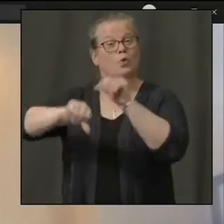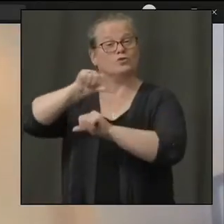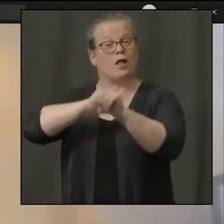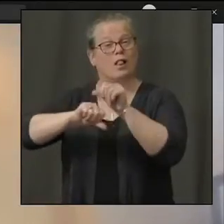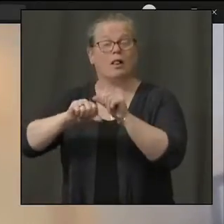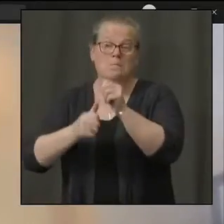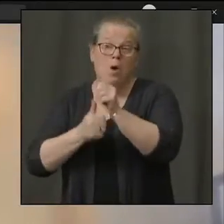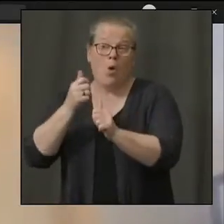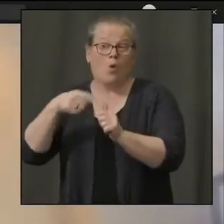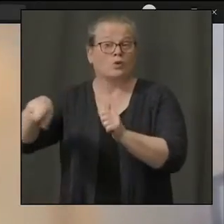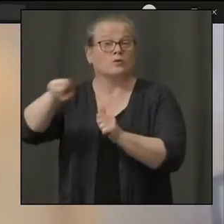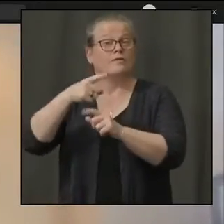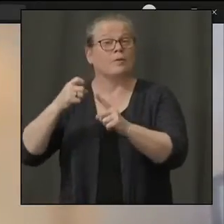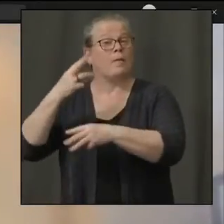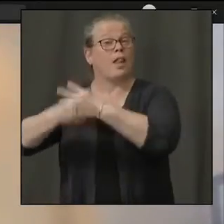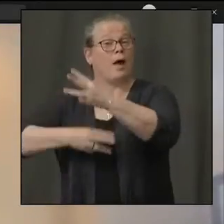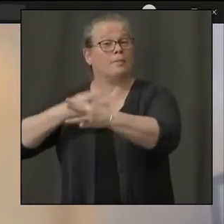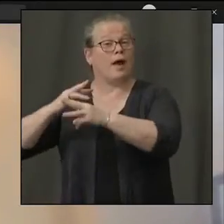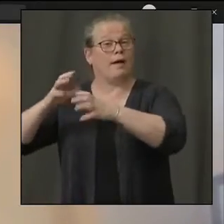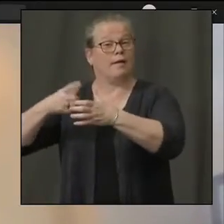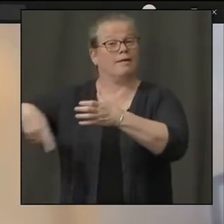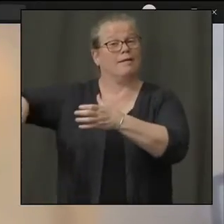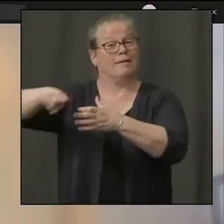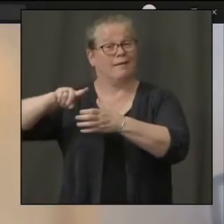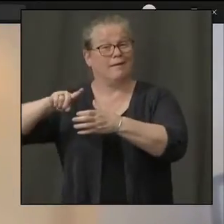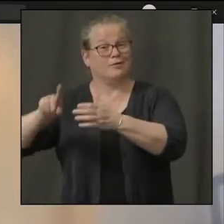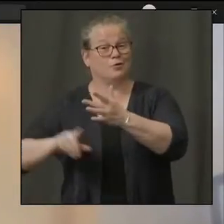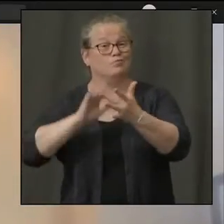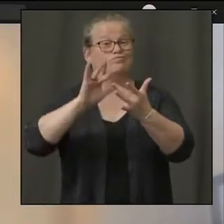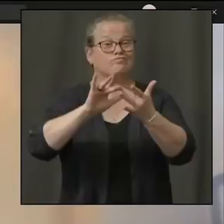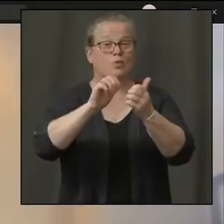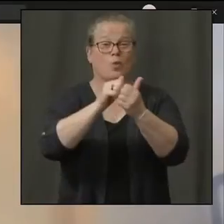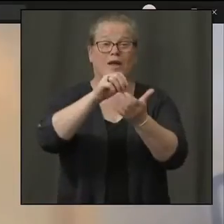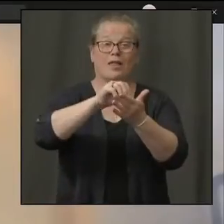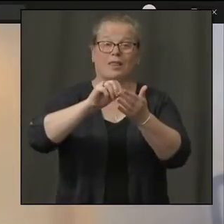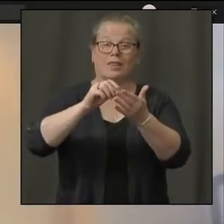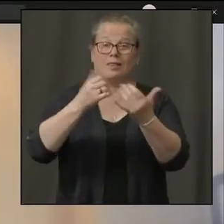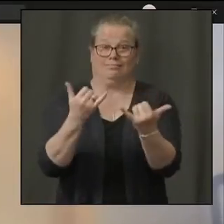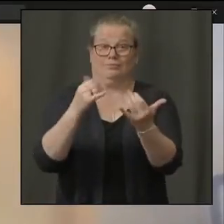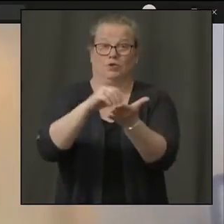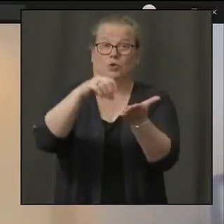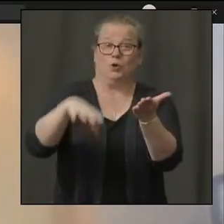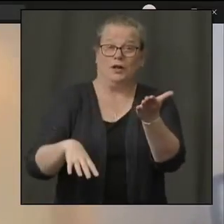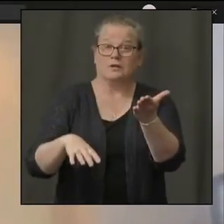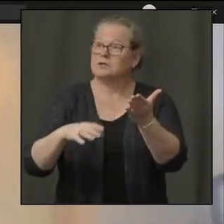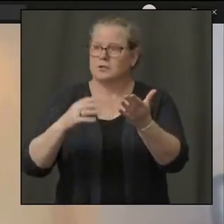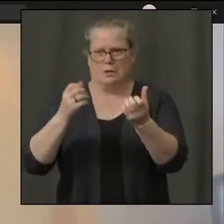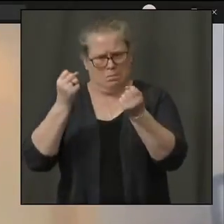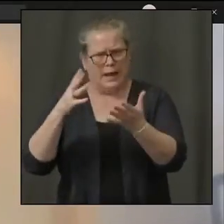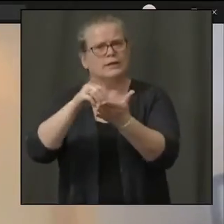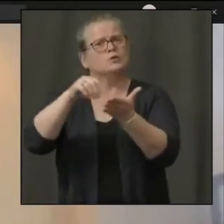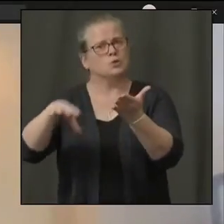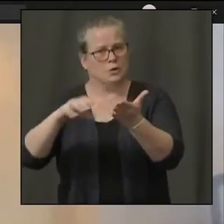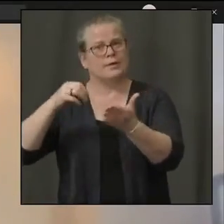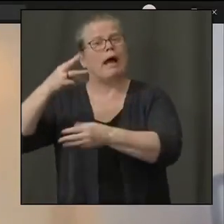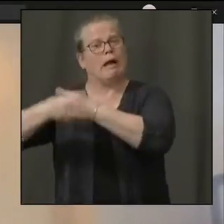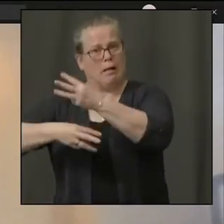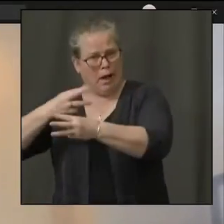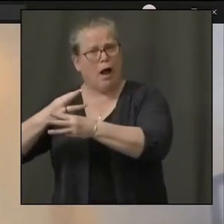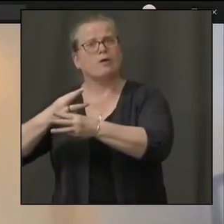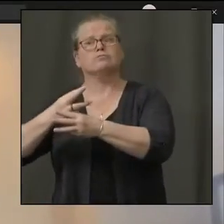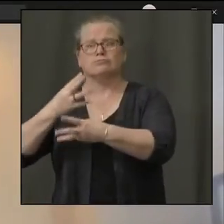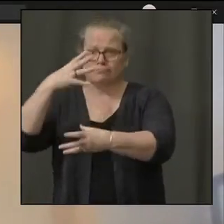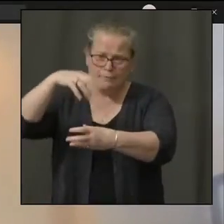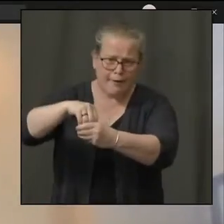to connect to students. And that's been adopted widely by students and by alums, and both seem to